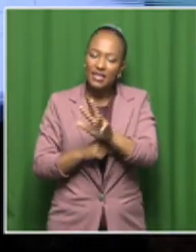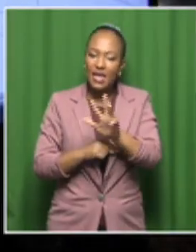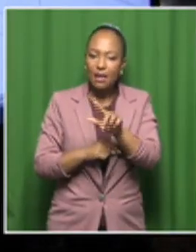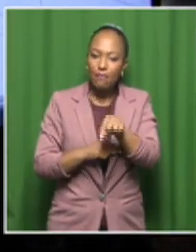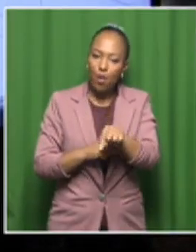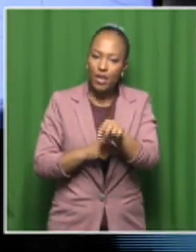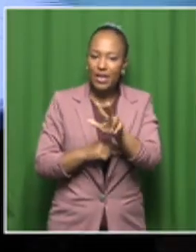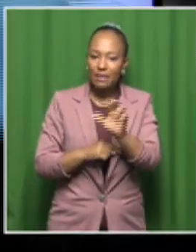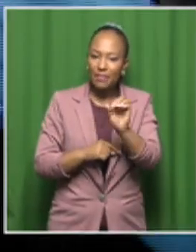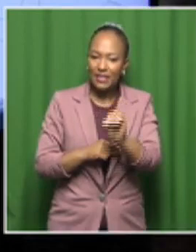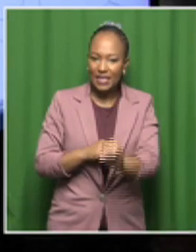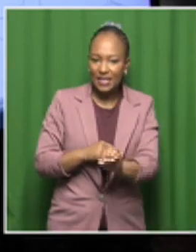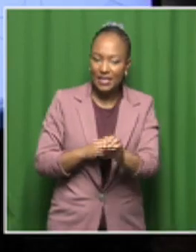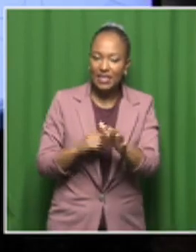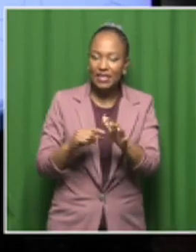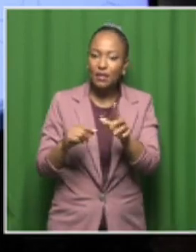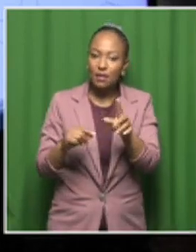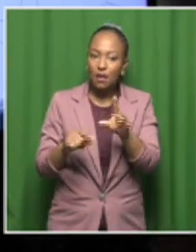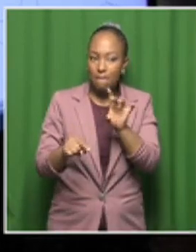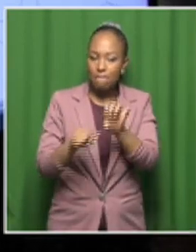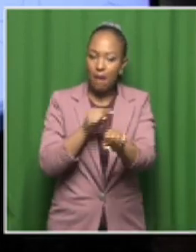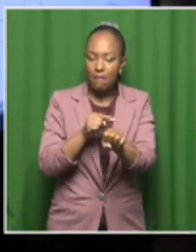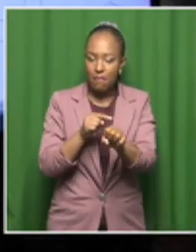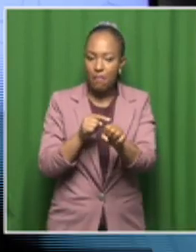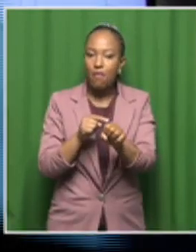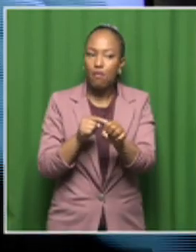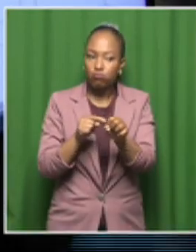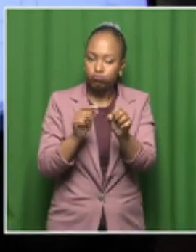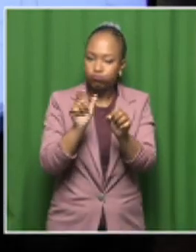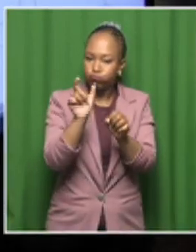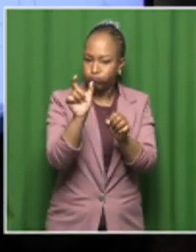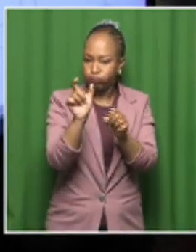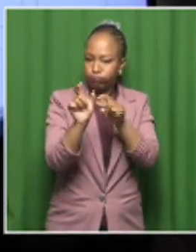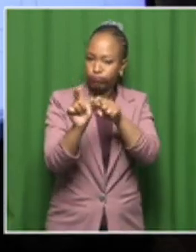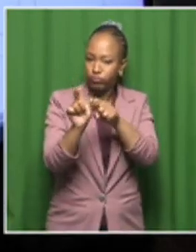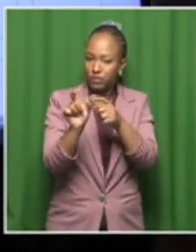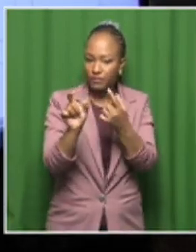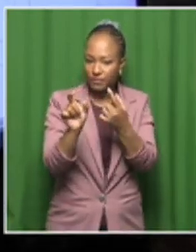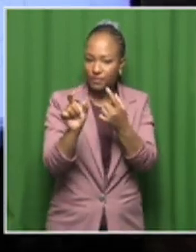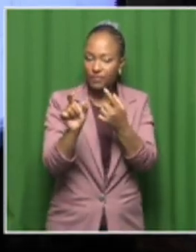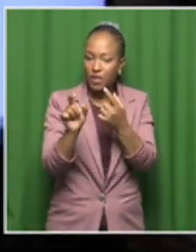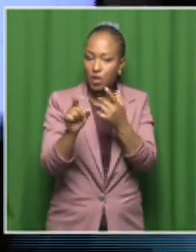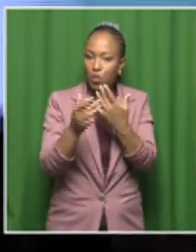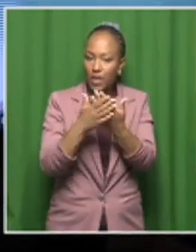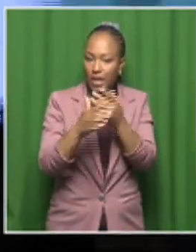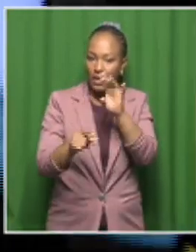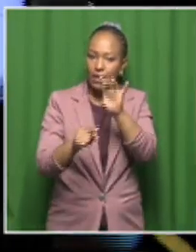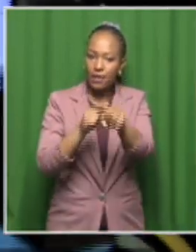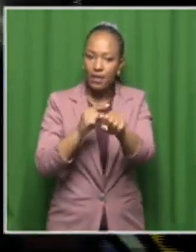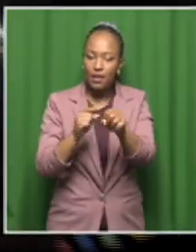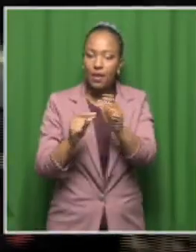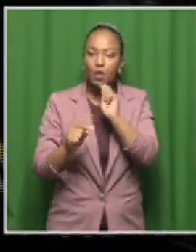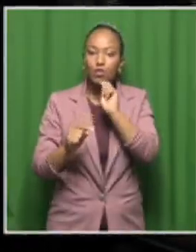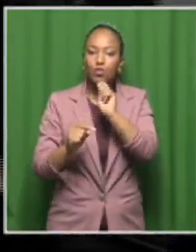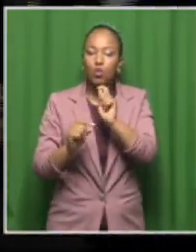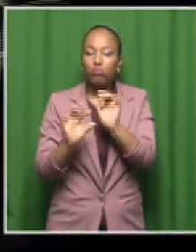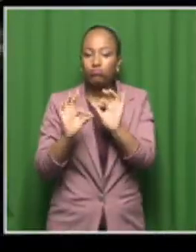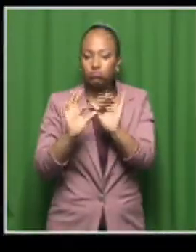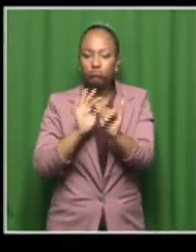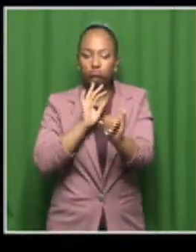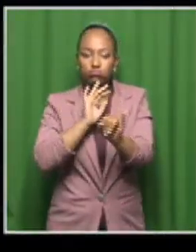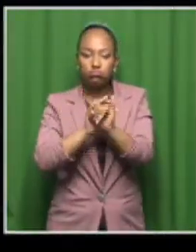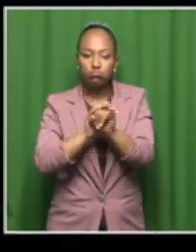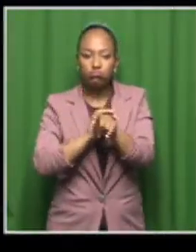that this compound is detected in this sample. So this is what we can say that is a true identification of